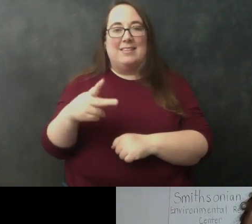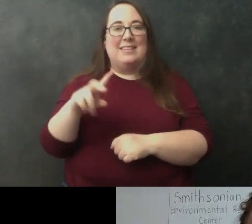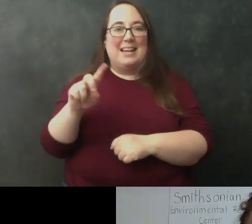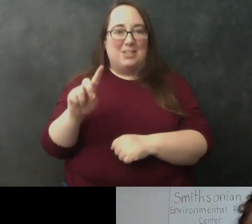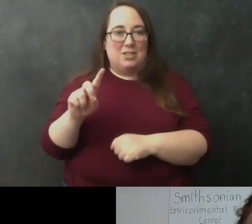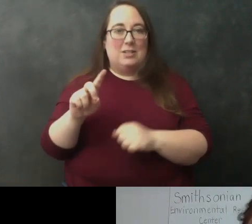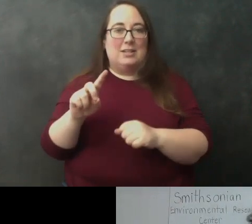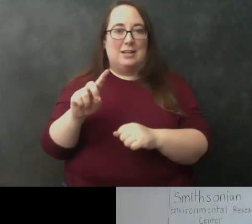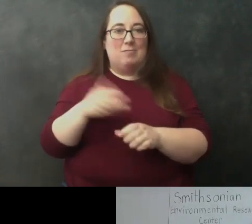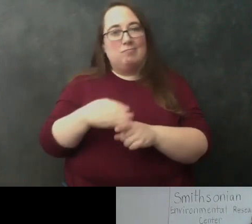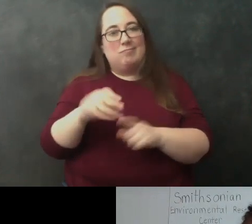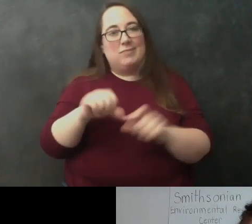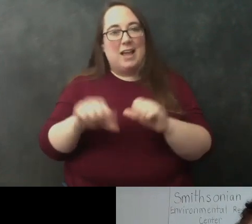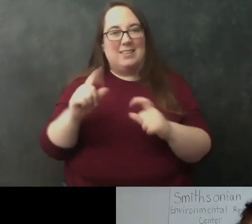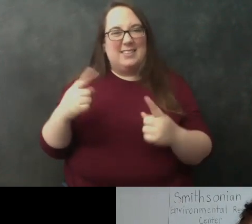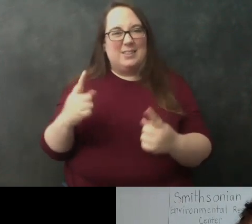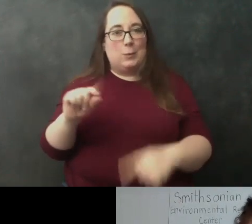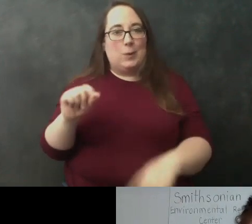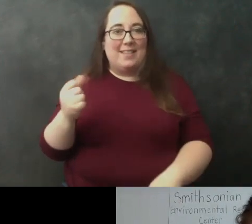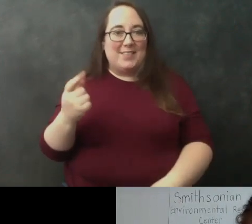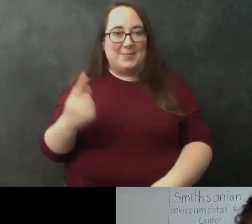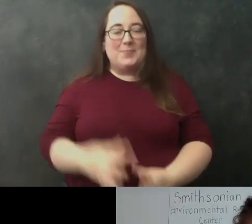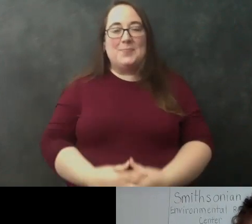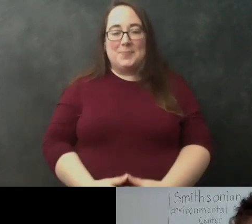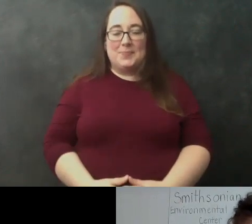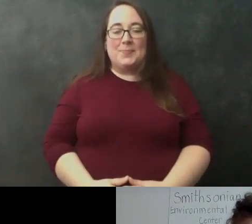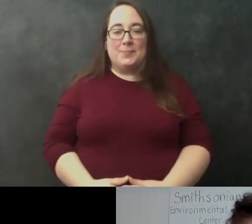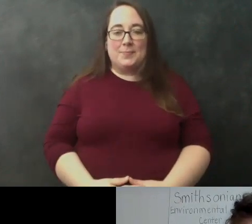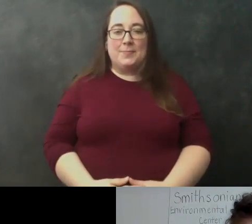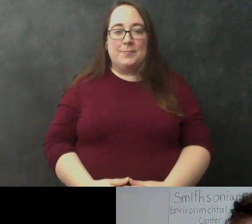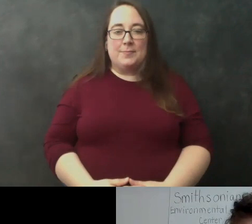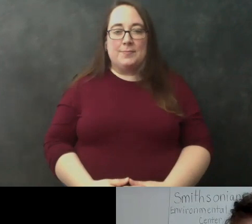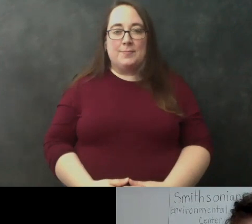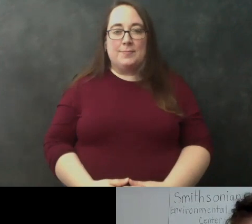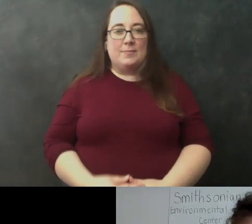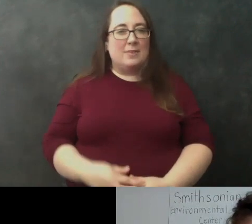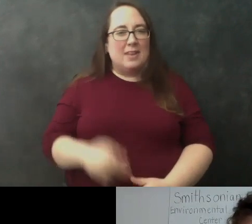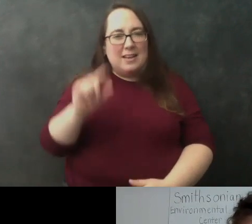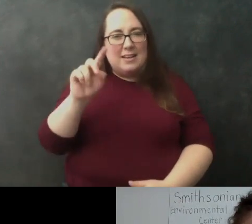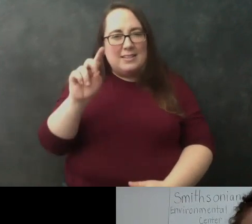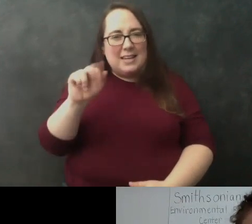awesome so we've got another question why is the dna so small